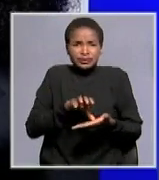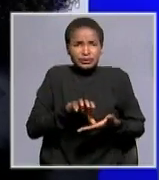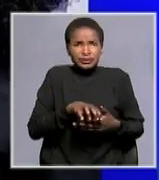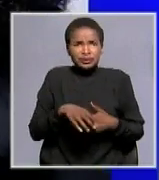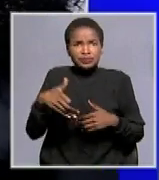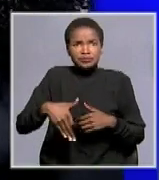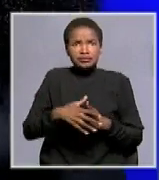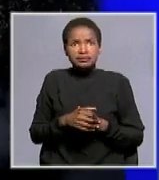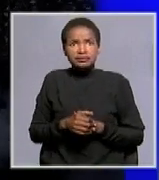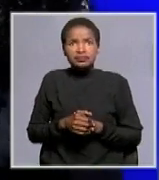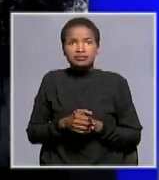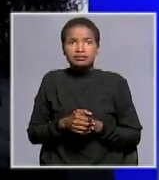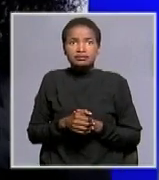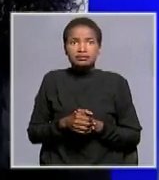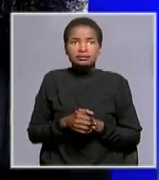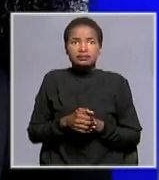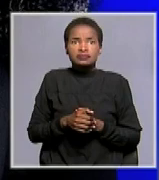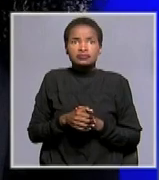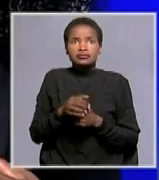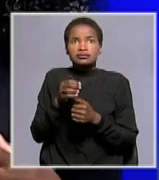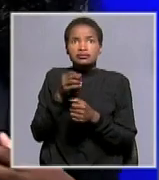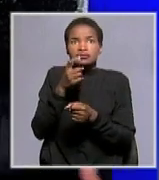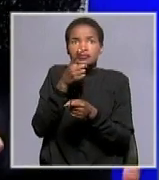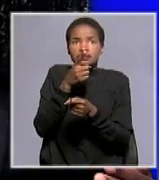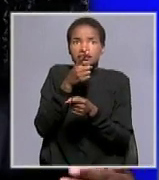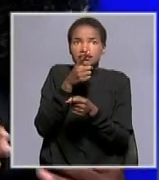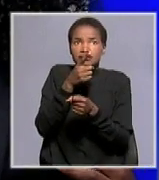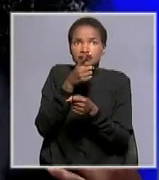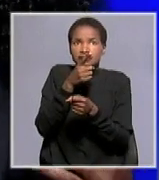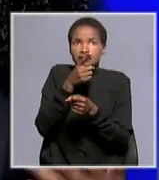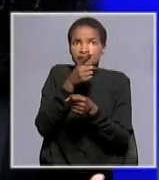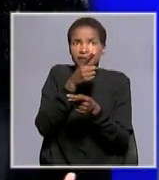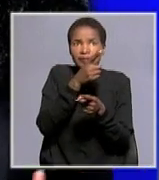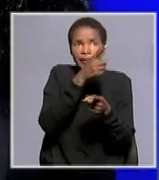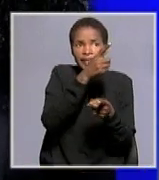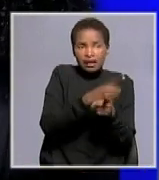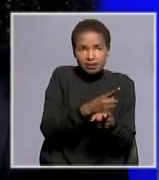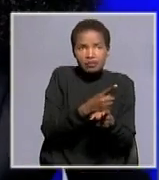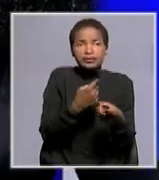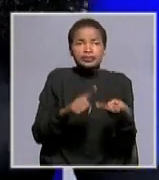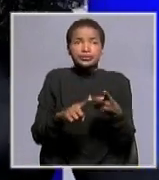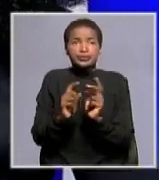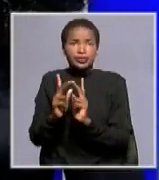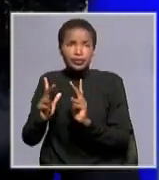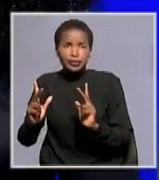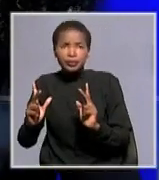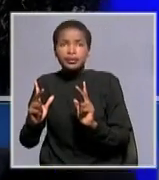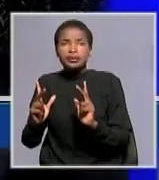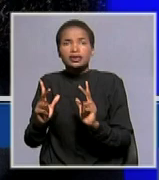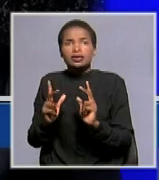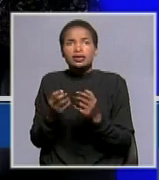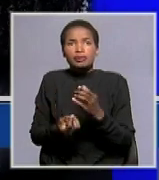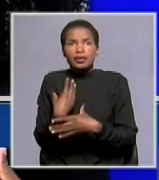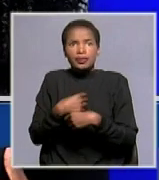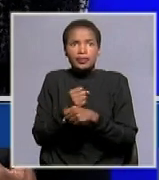i would say the government or we in collaboration with the public we can come up with awareness